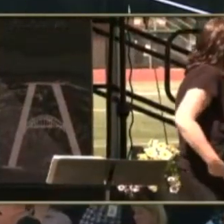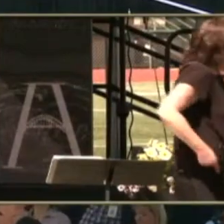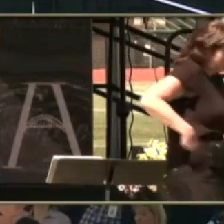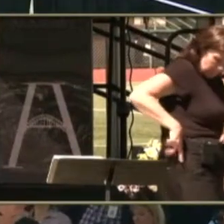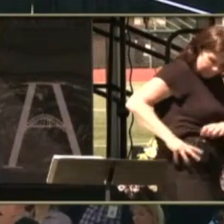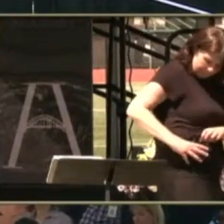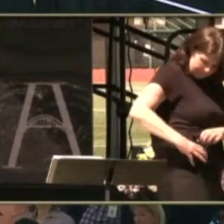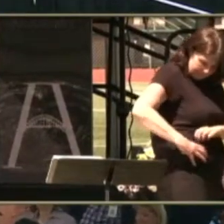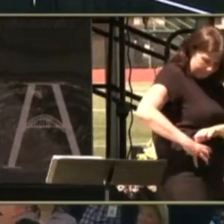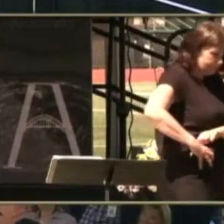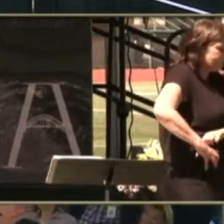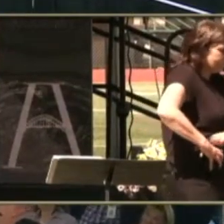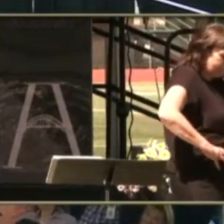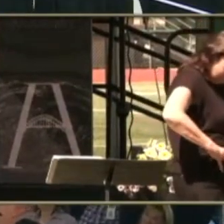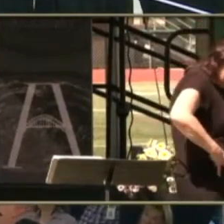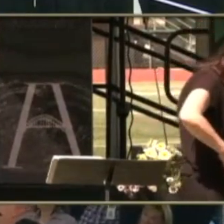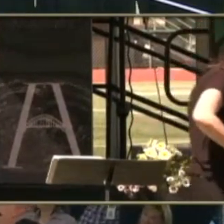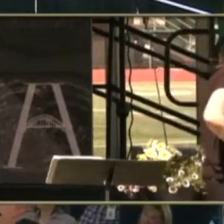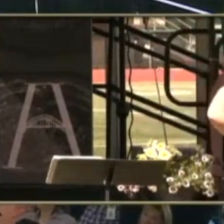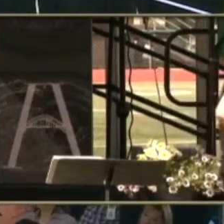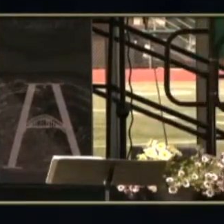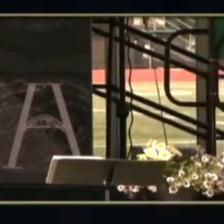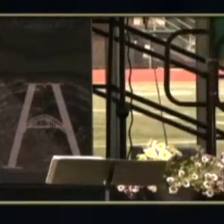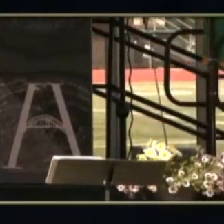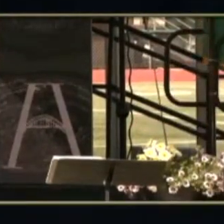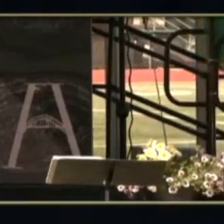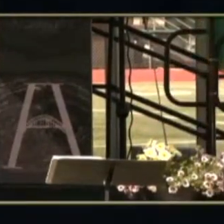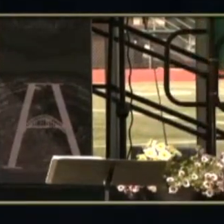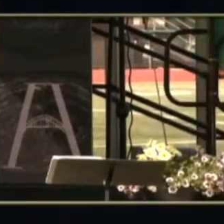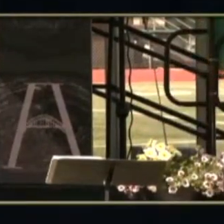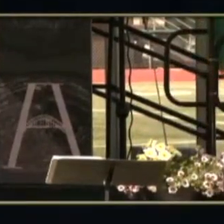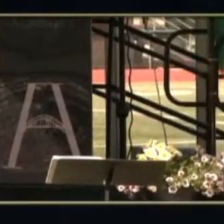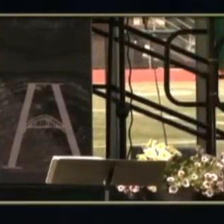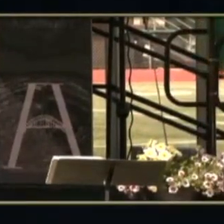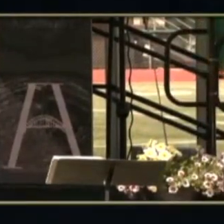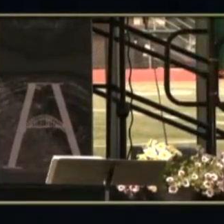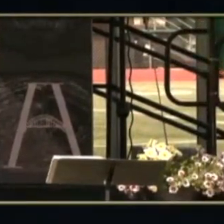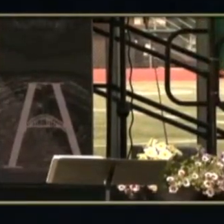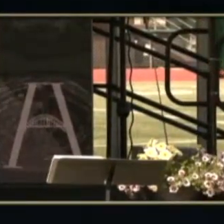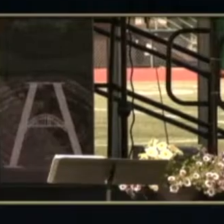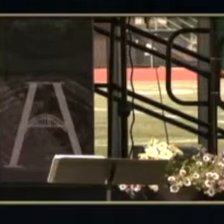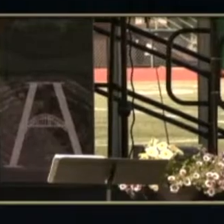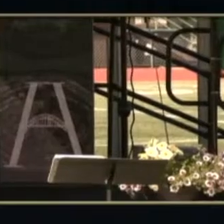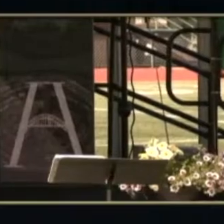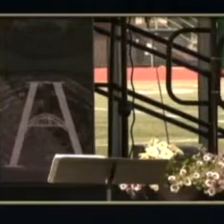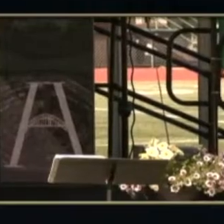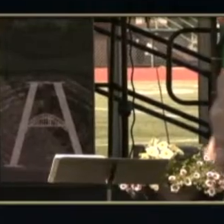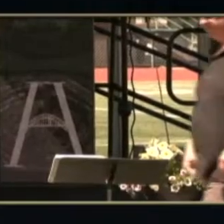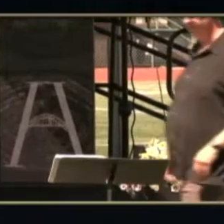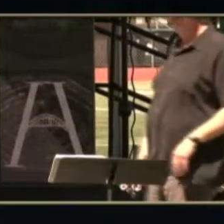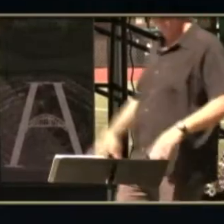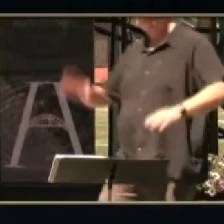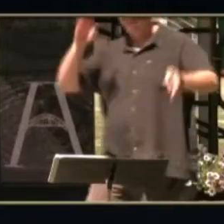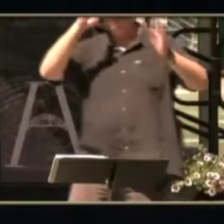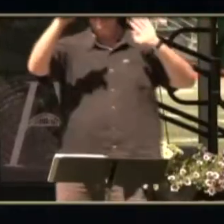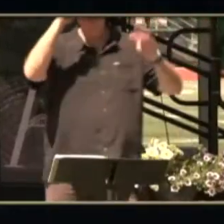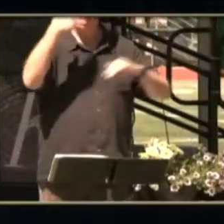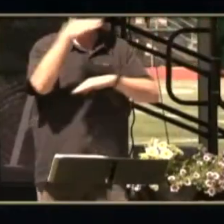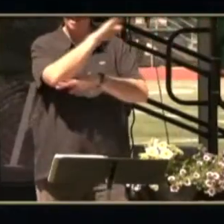wow thank you tim uh thank you all right um good afternoon everyone